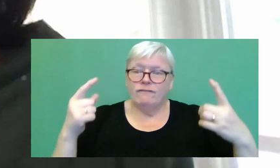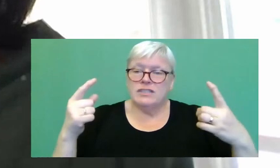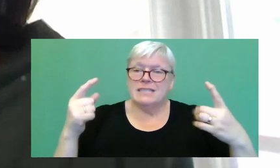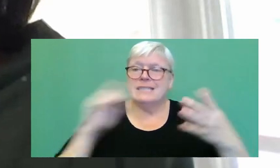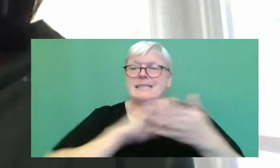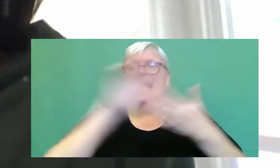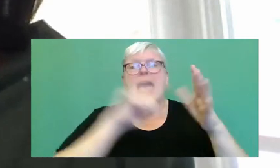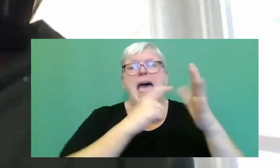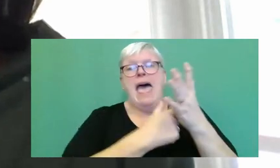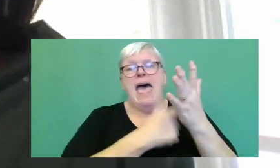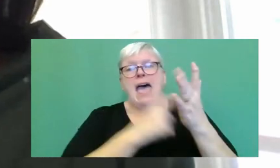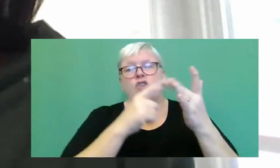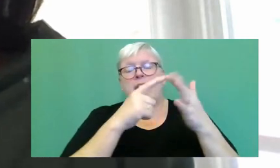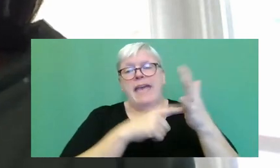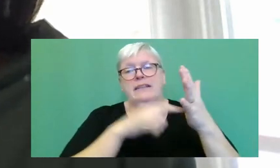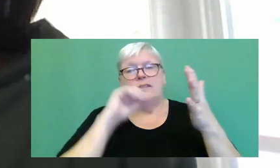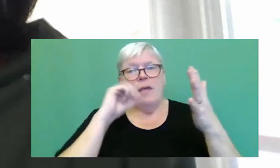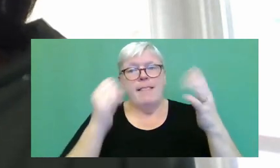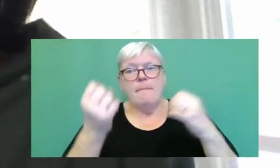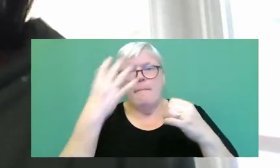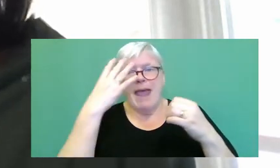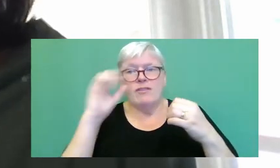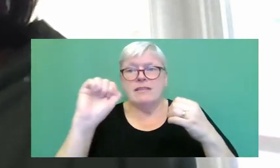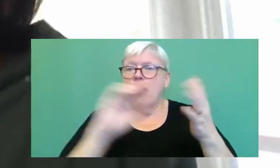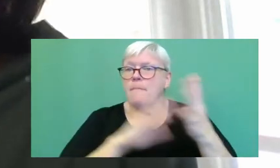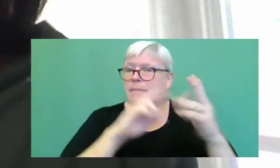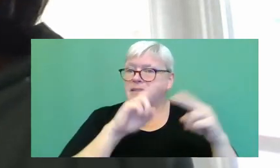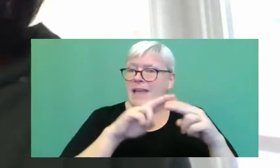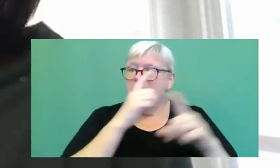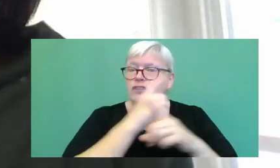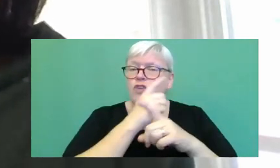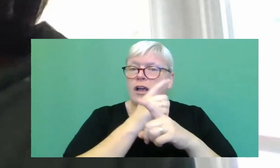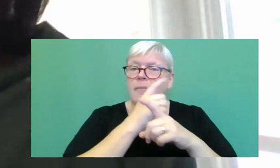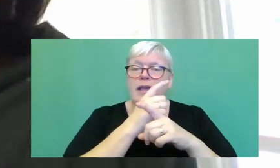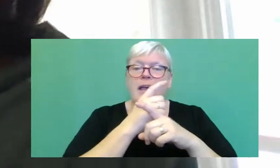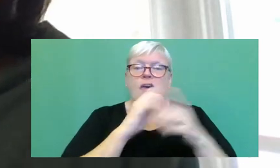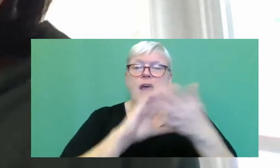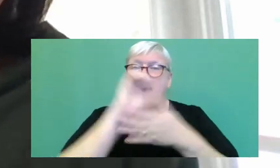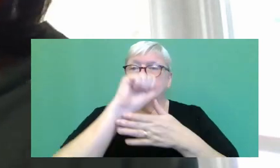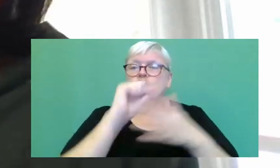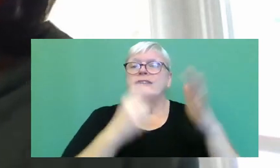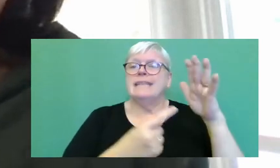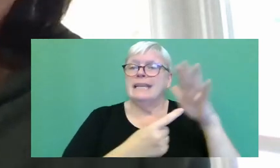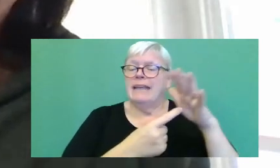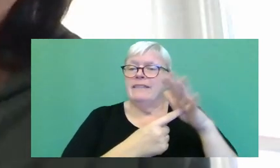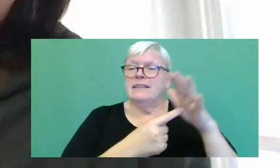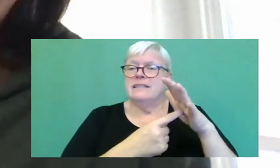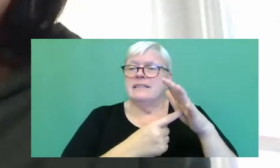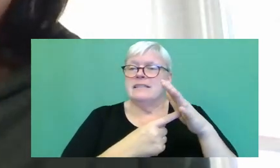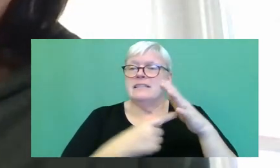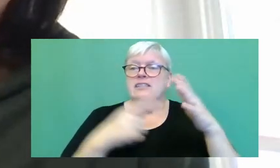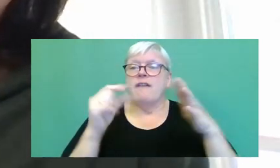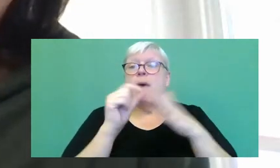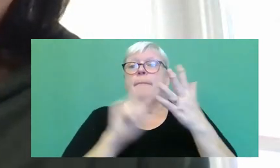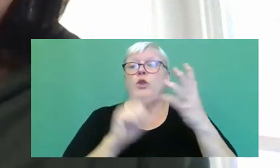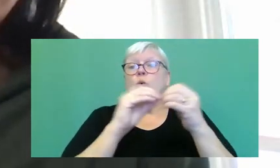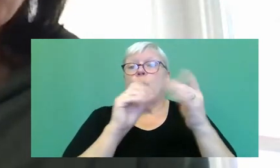embarrass her parents by talking about things like the cultural significance of pubic hair, which is one of her pet